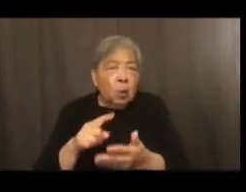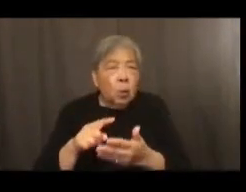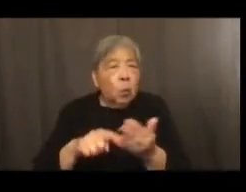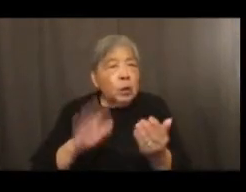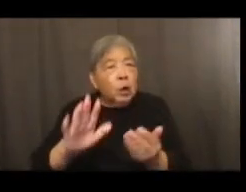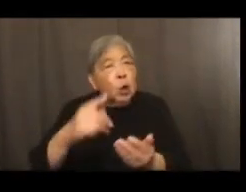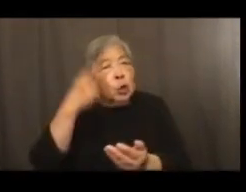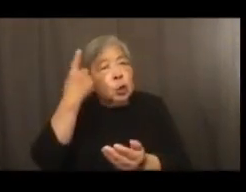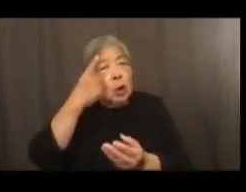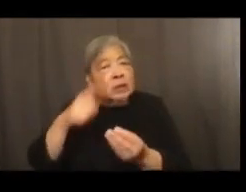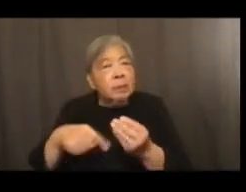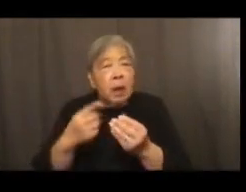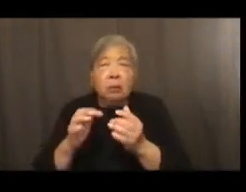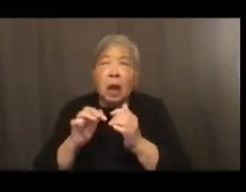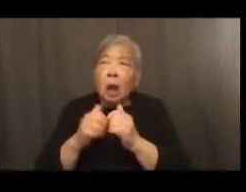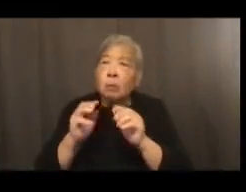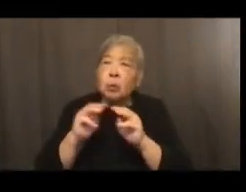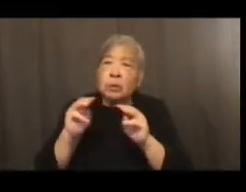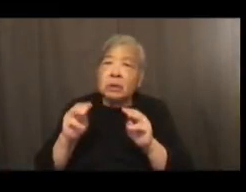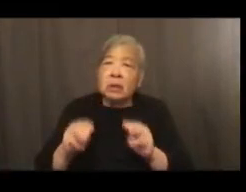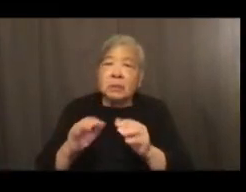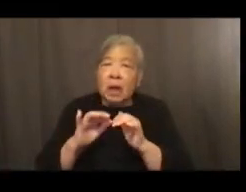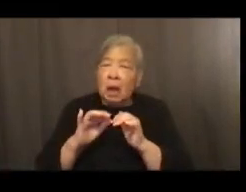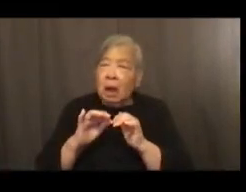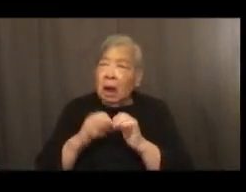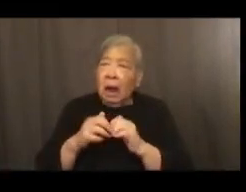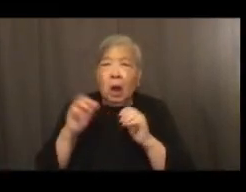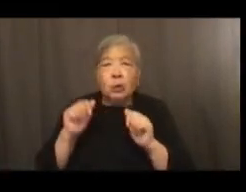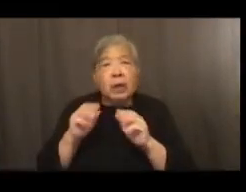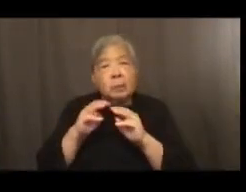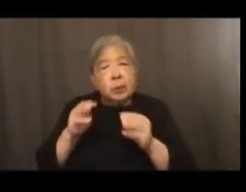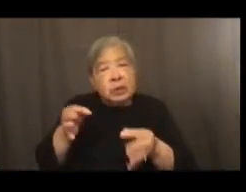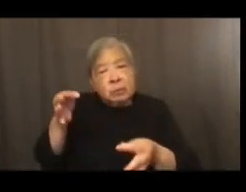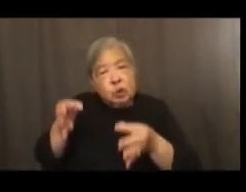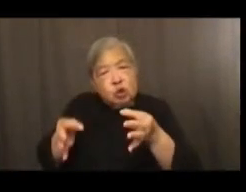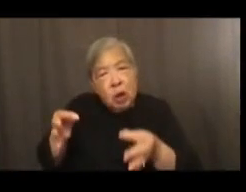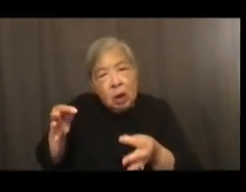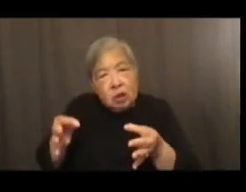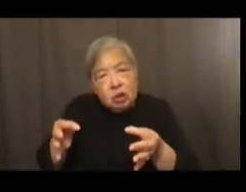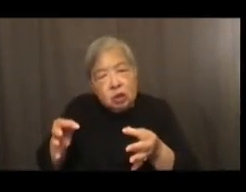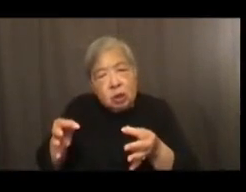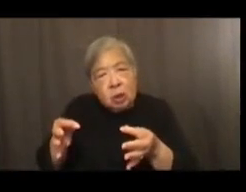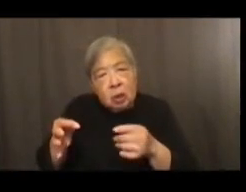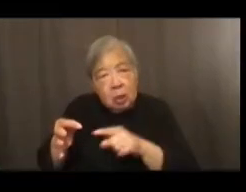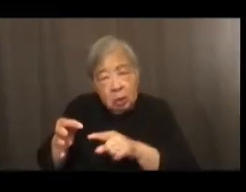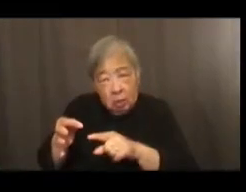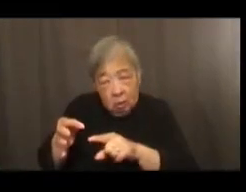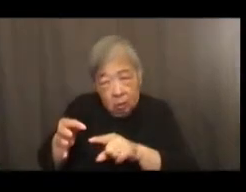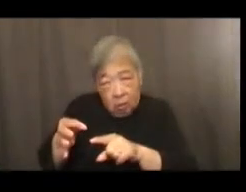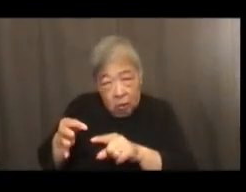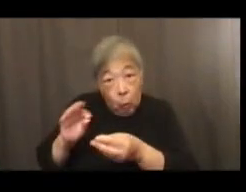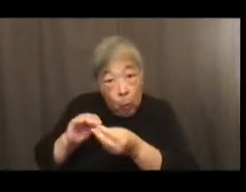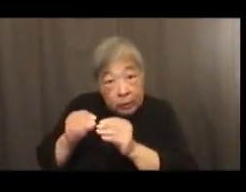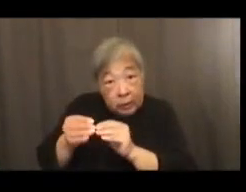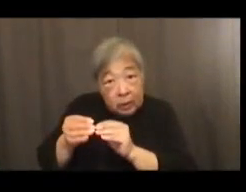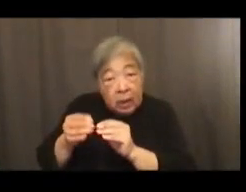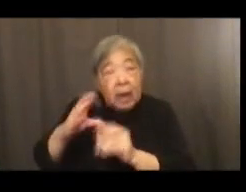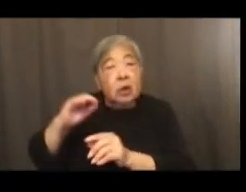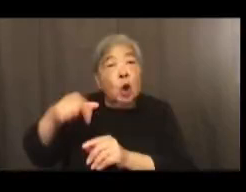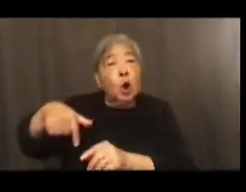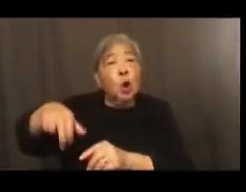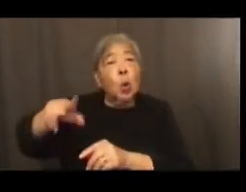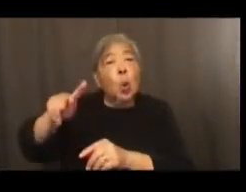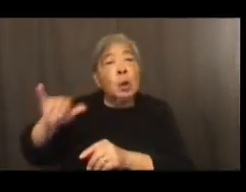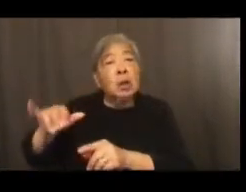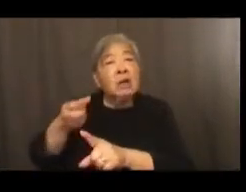how museums would go about judging the quantity and quality of impact that we're